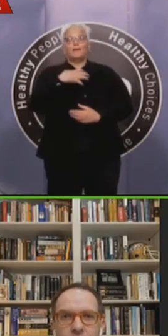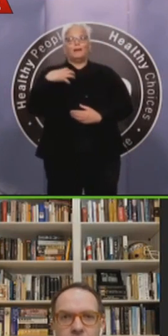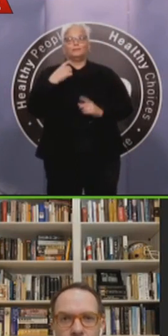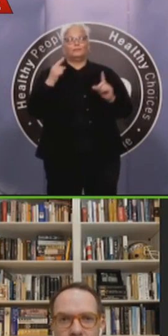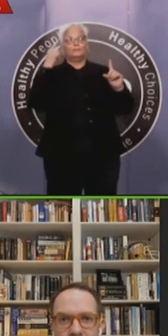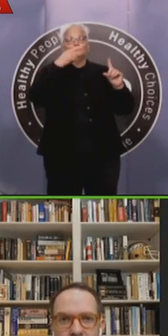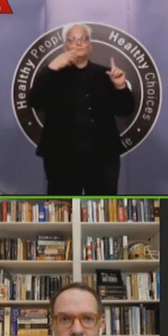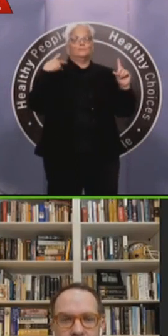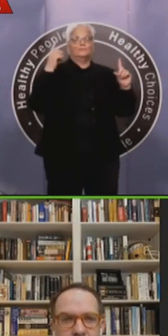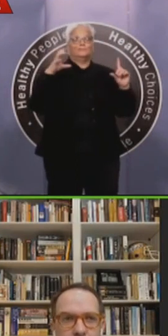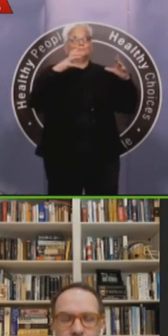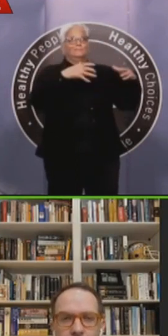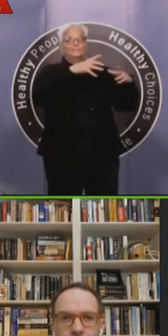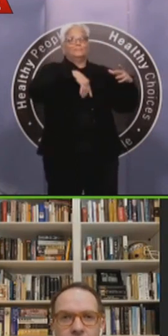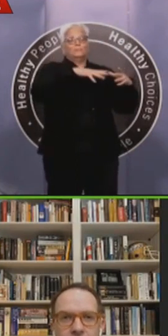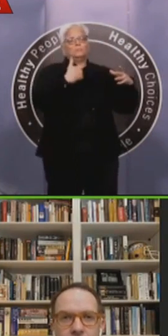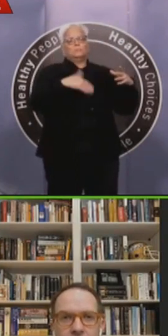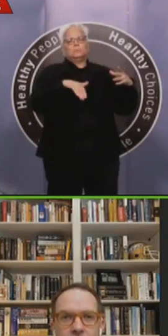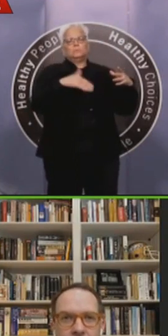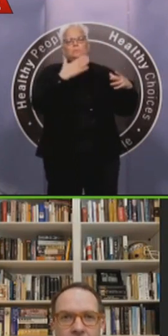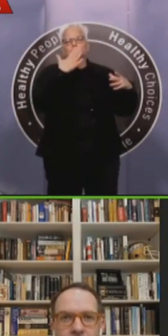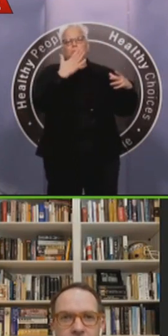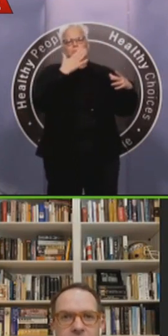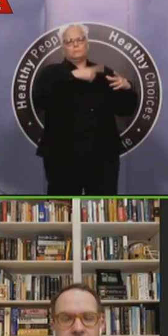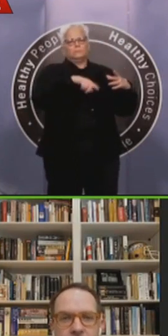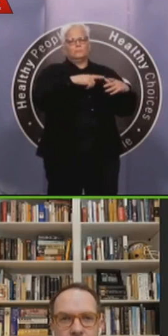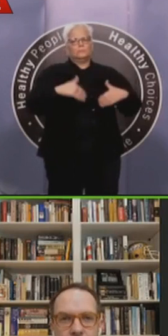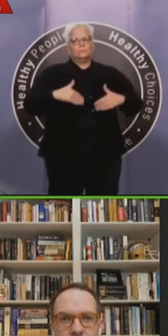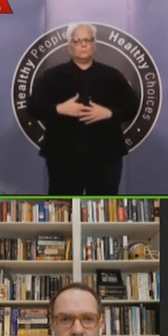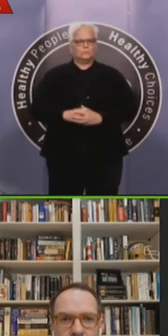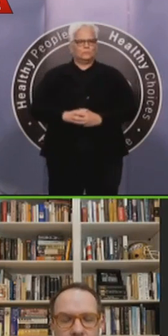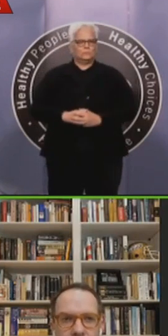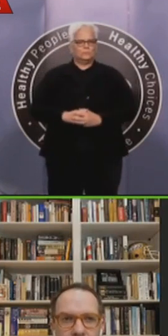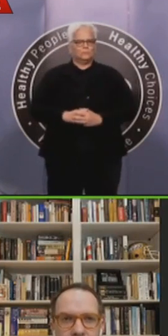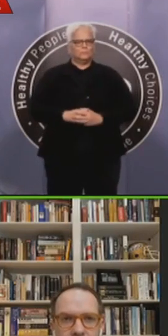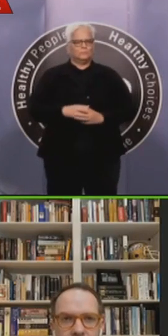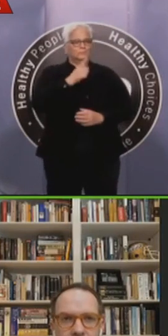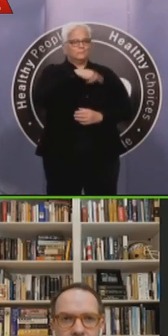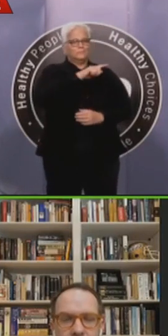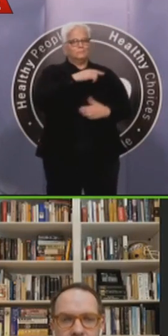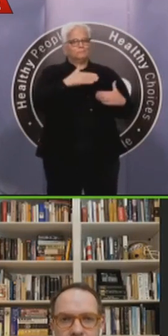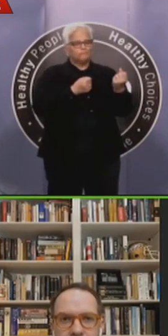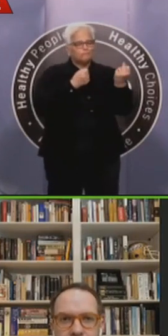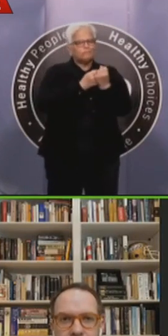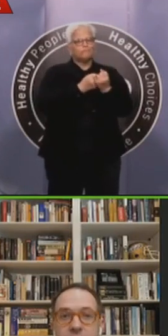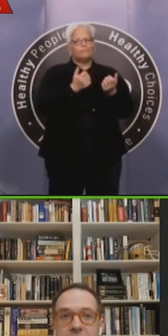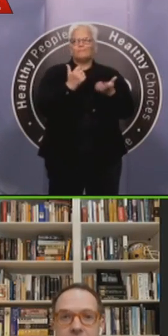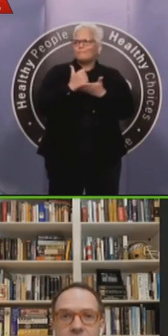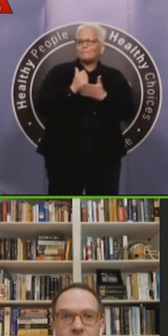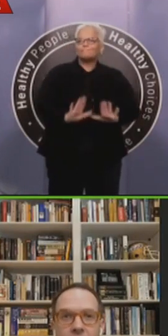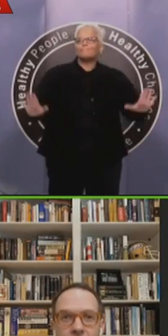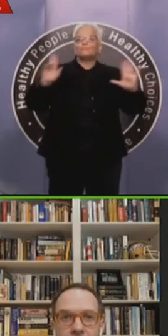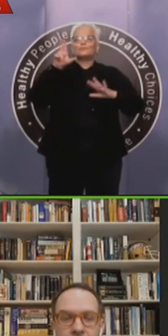I think the larger question is when can we get back to business as usual and the, the, the